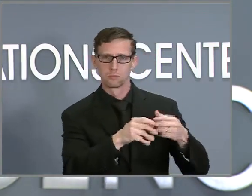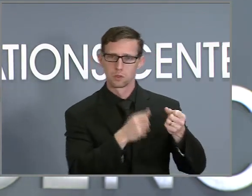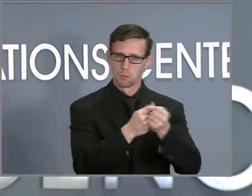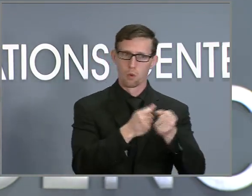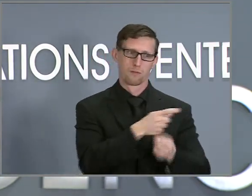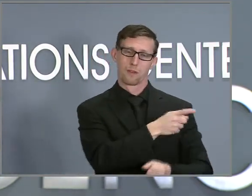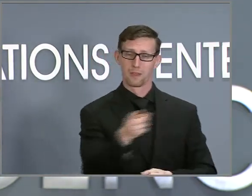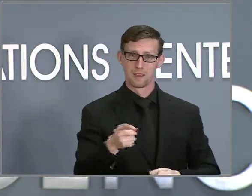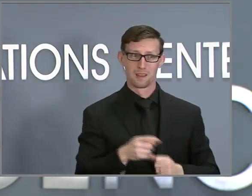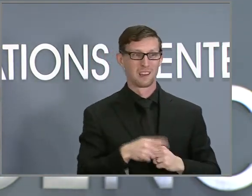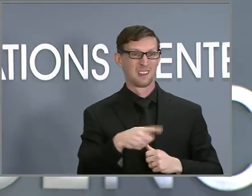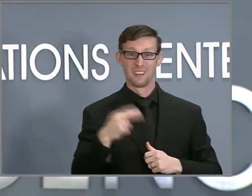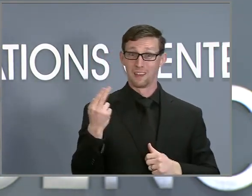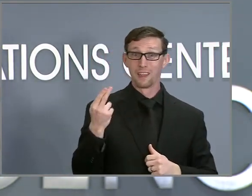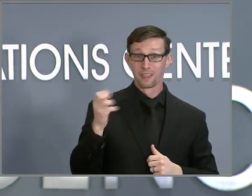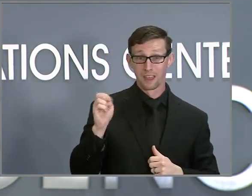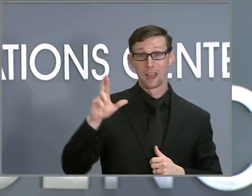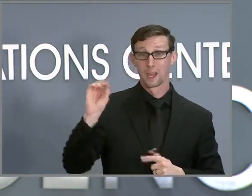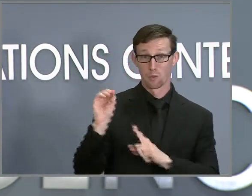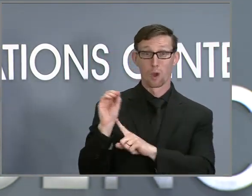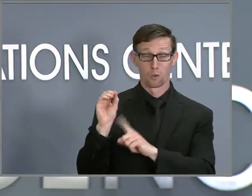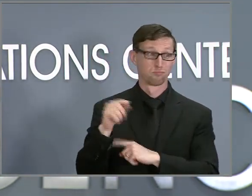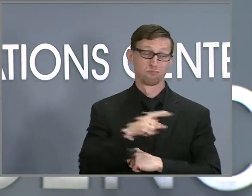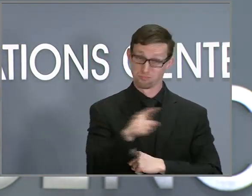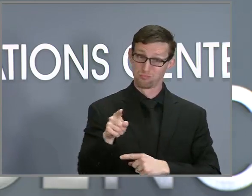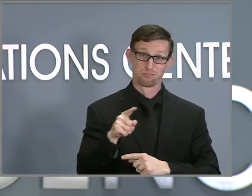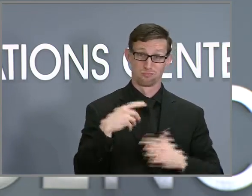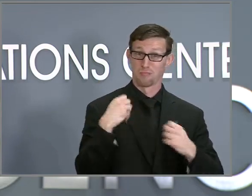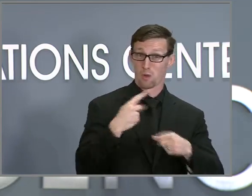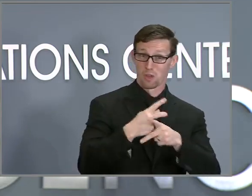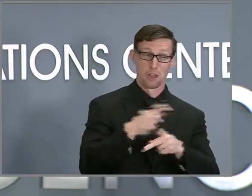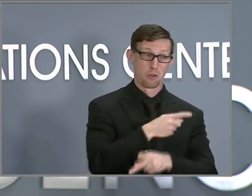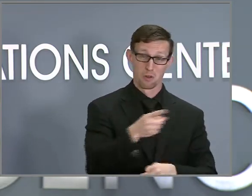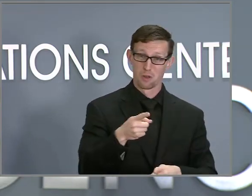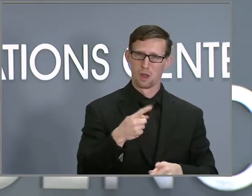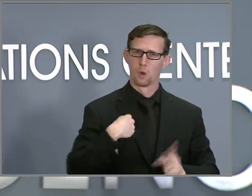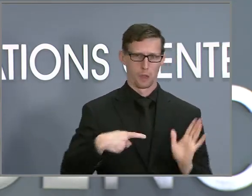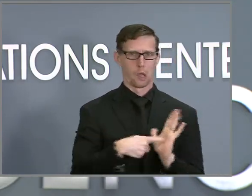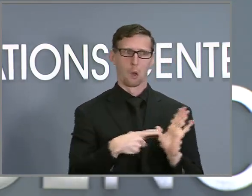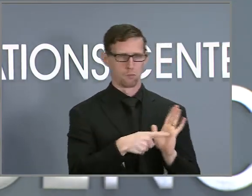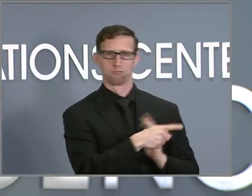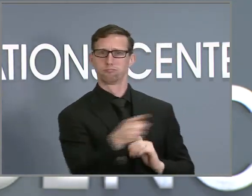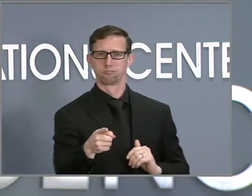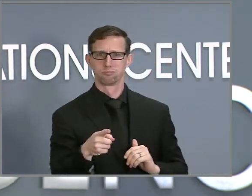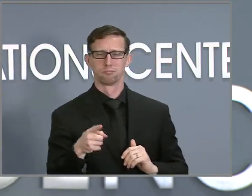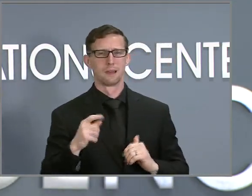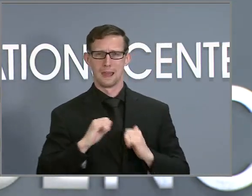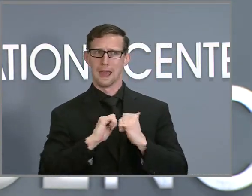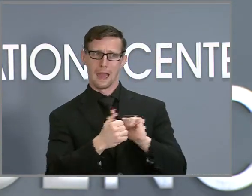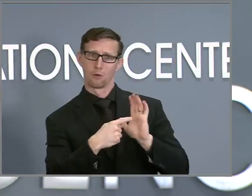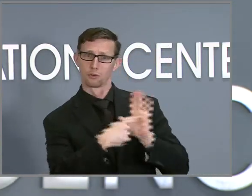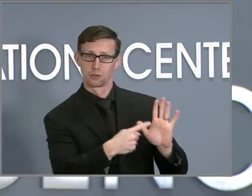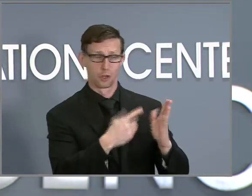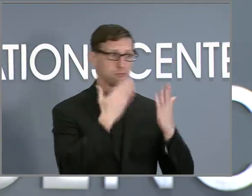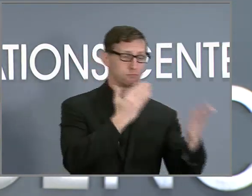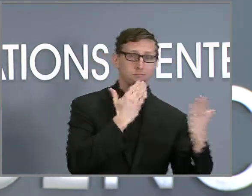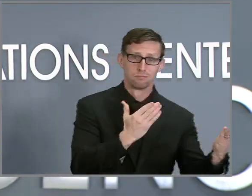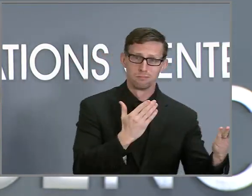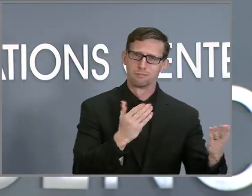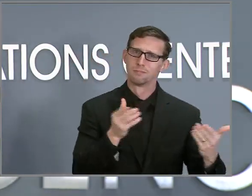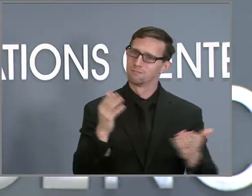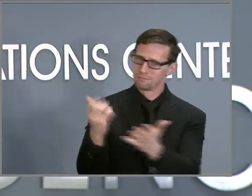owe these heroes so much. And the best way to show them our appreciation is getting vaccinated and